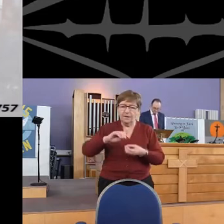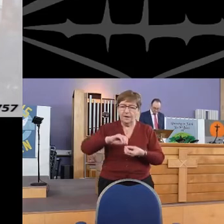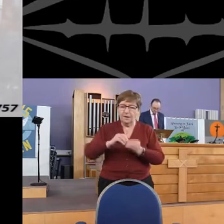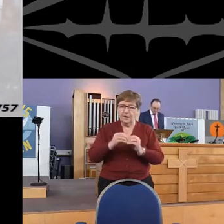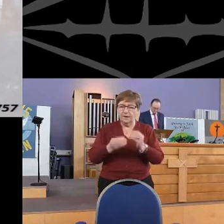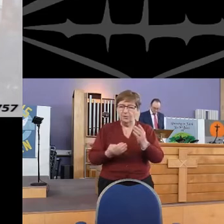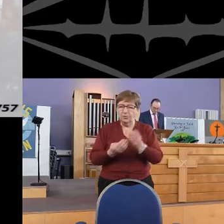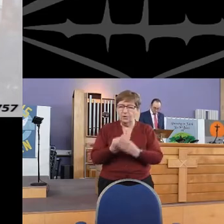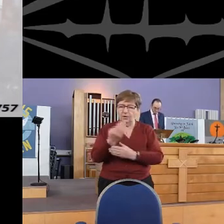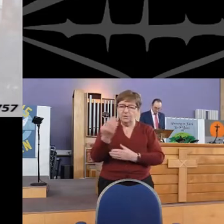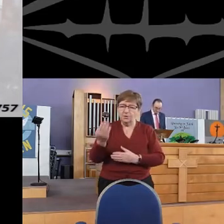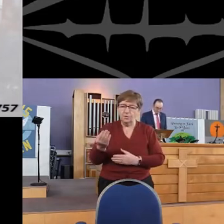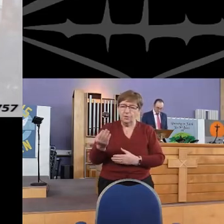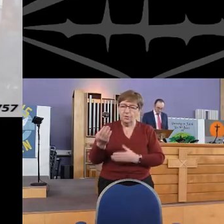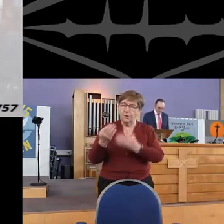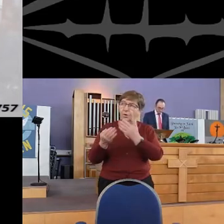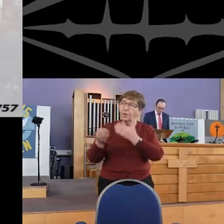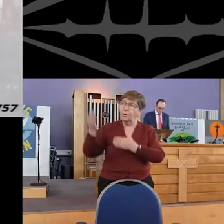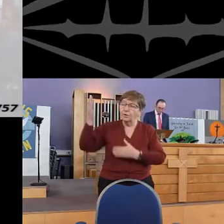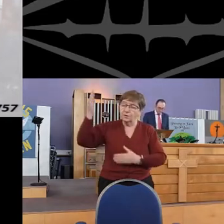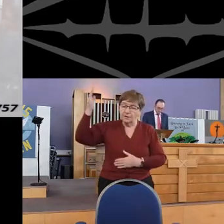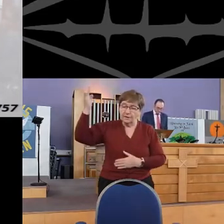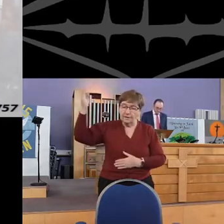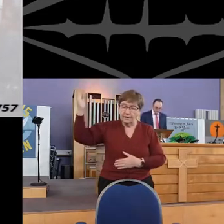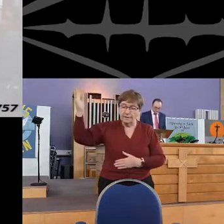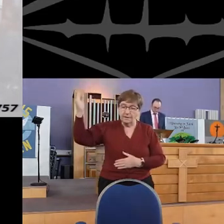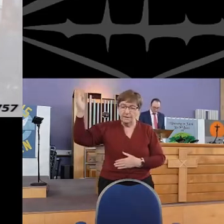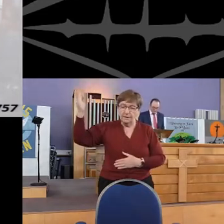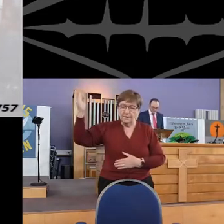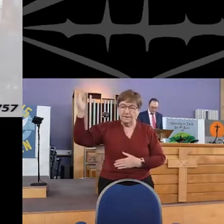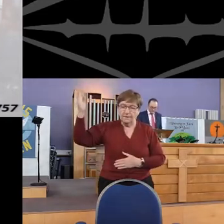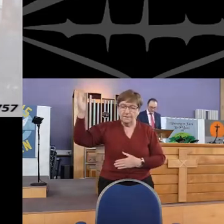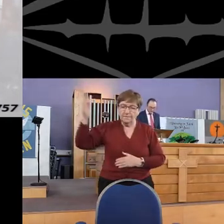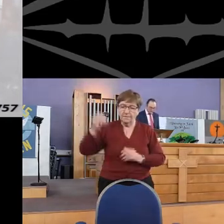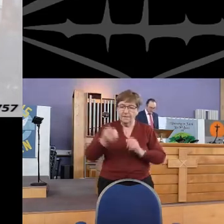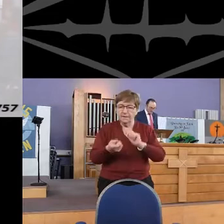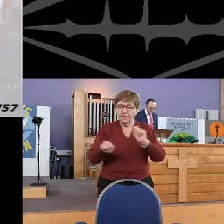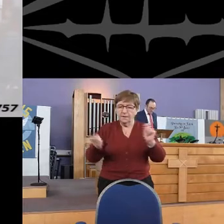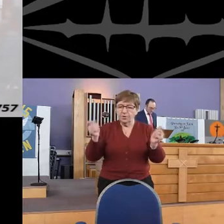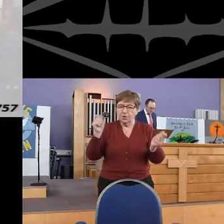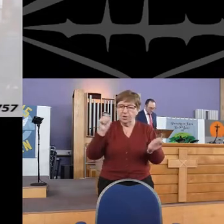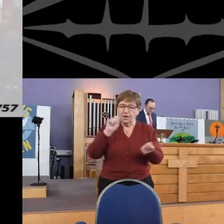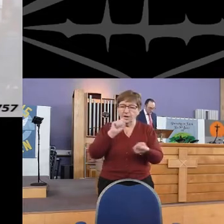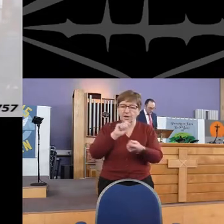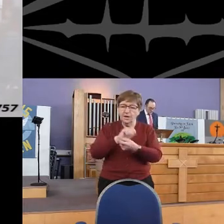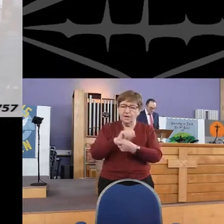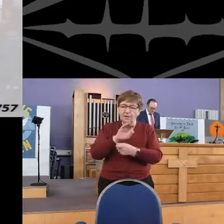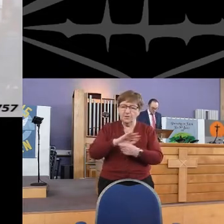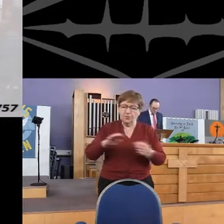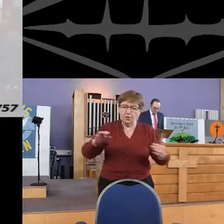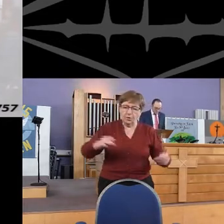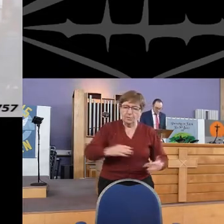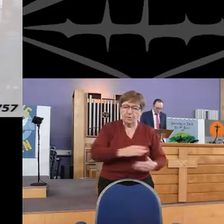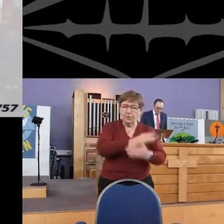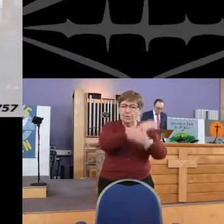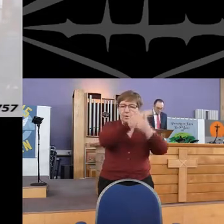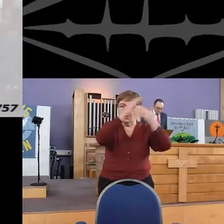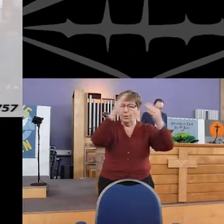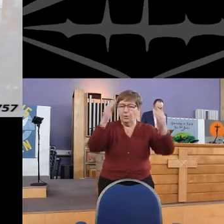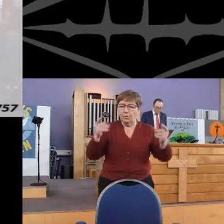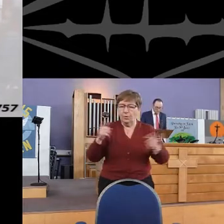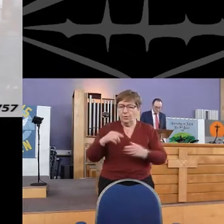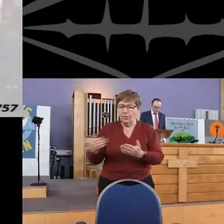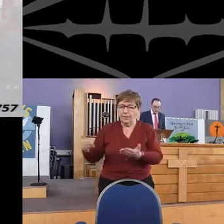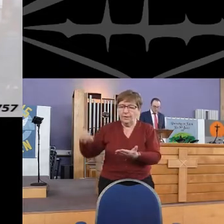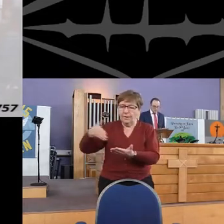and living glory be. Change the